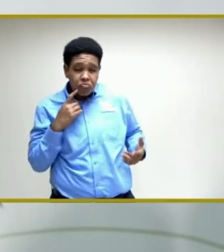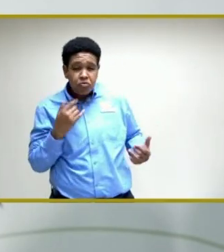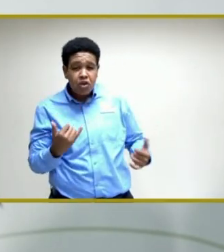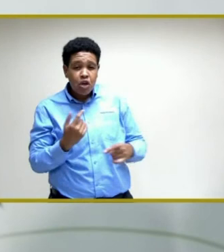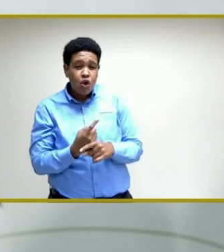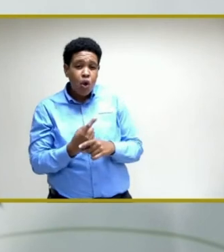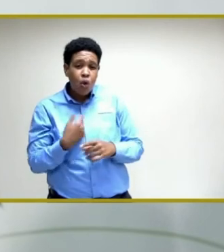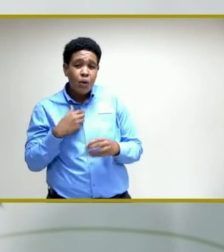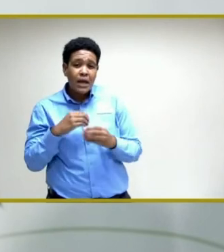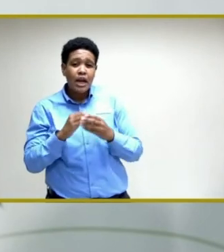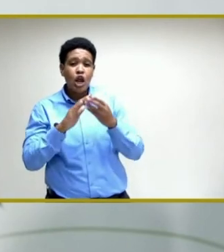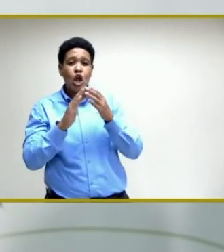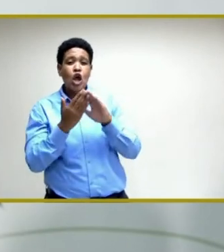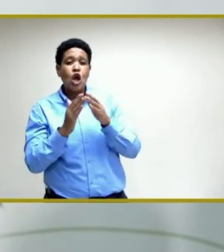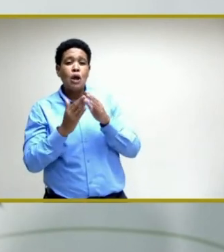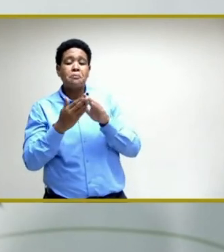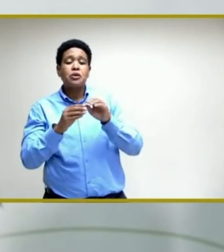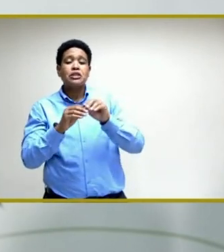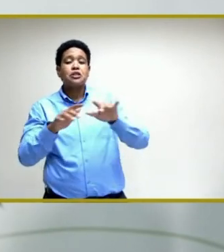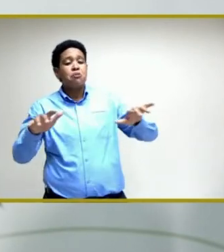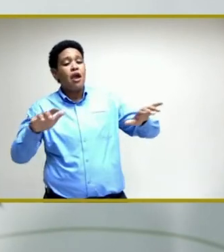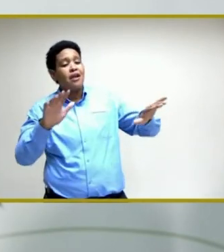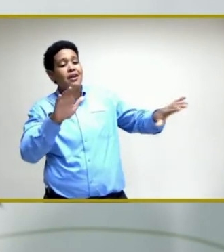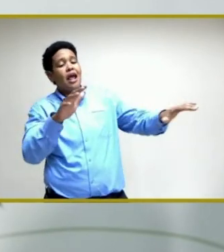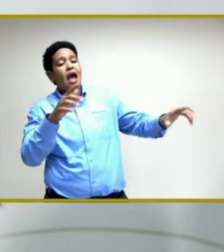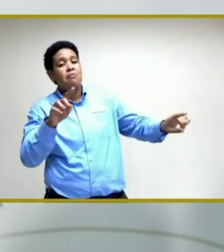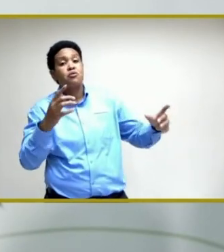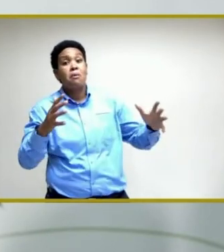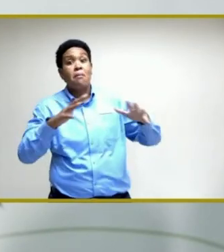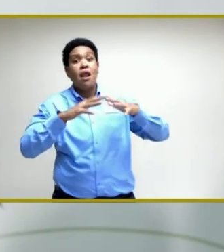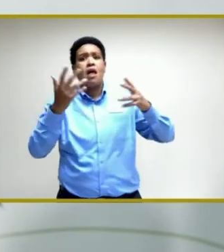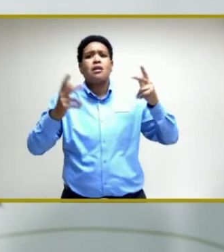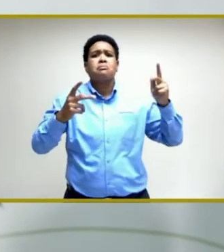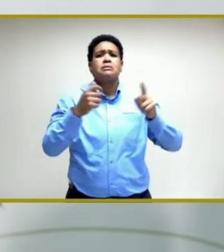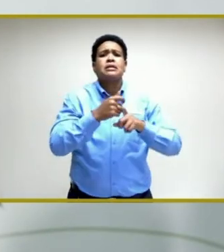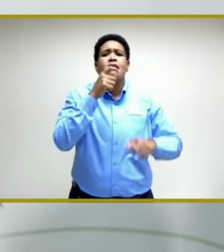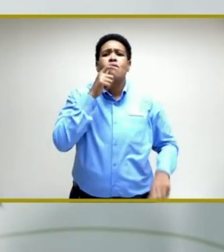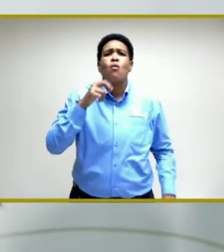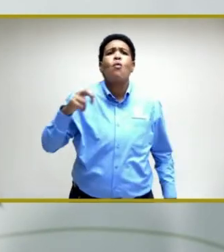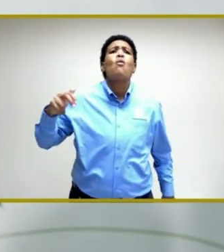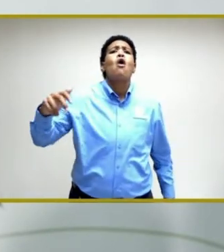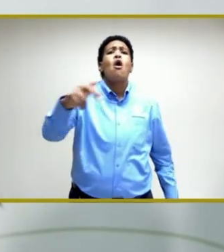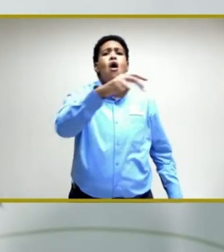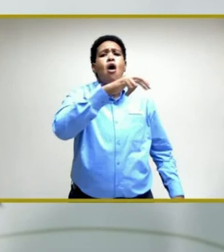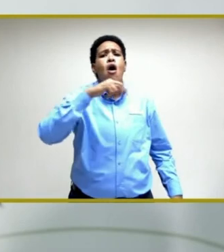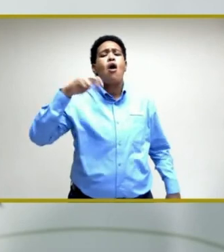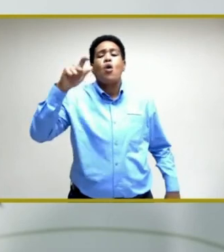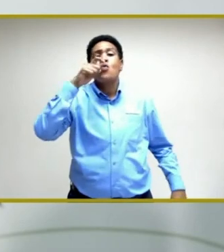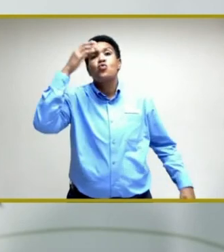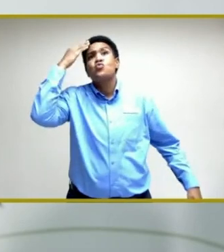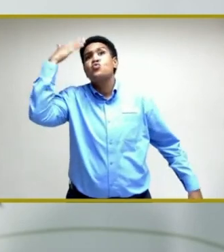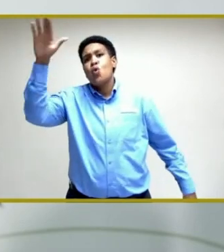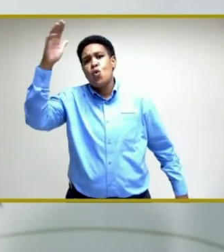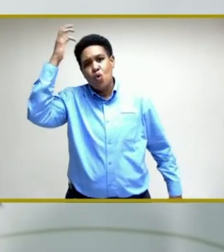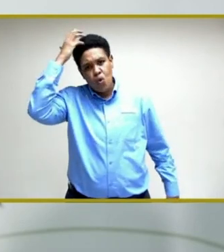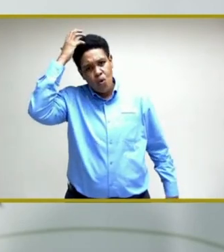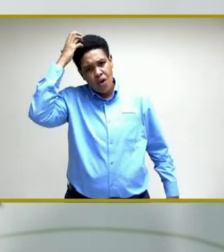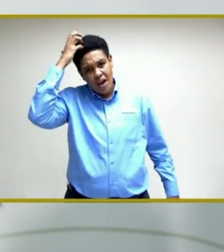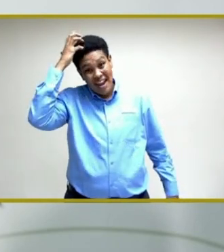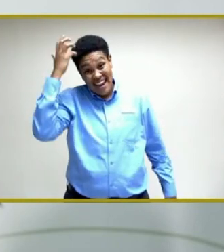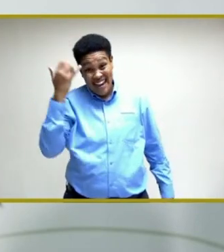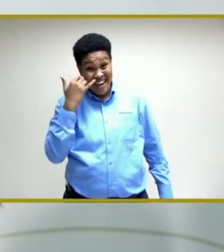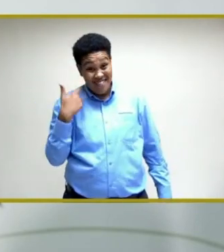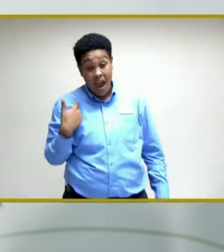we're in community, a community spread. So, there may be a lot of persons who are walking around who don't know if they have